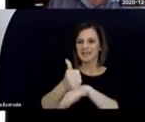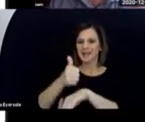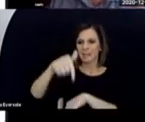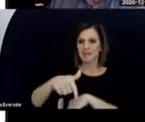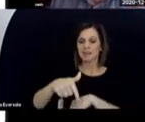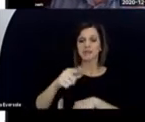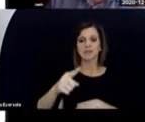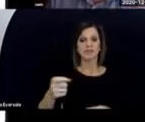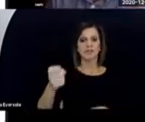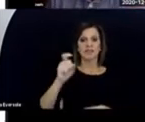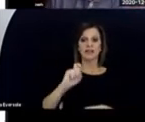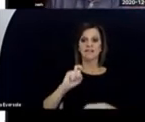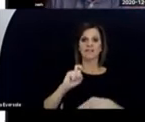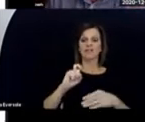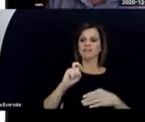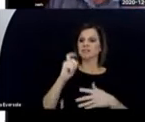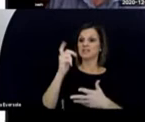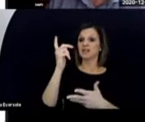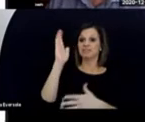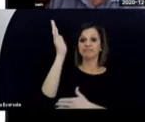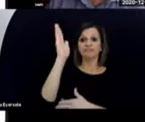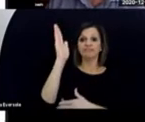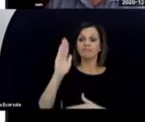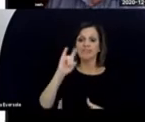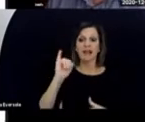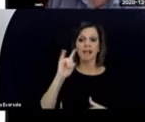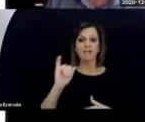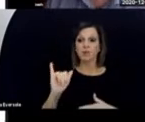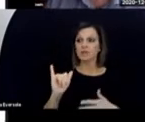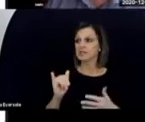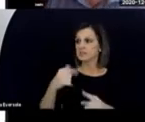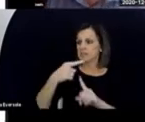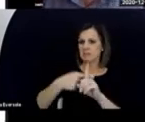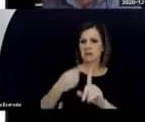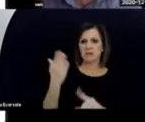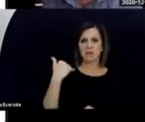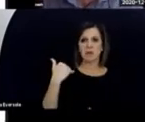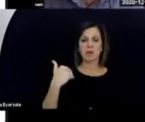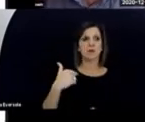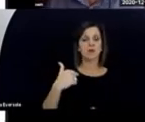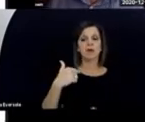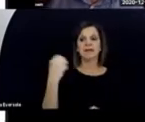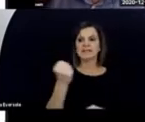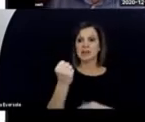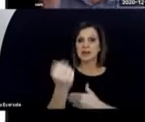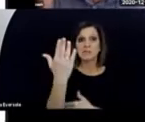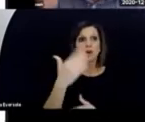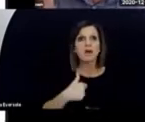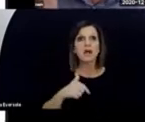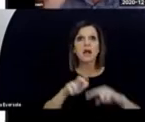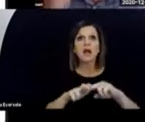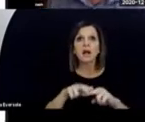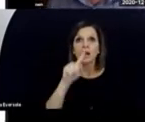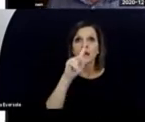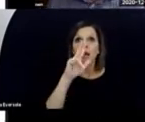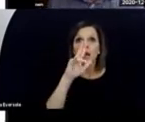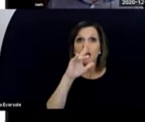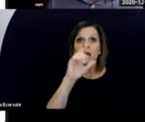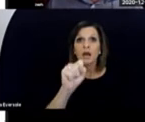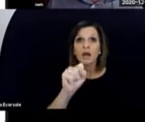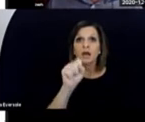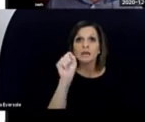or so back. And I sat here on Saturday morning, fascinated and scribbling notes and just thinking, yes, yes,